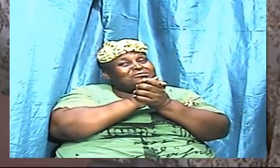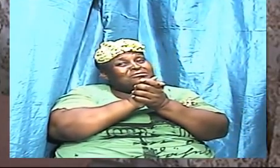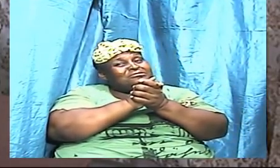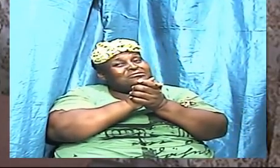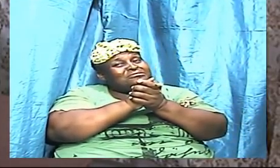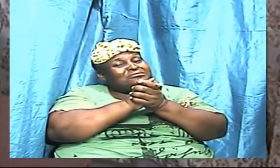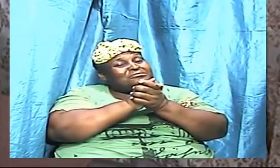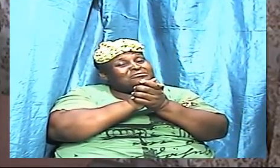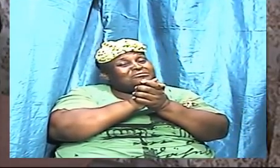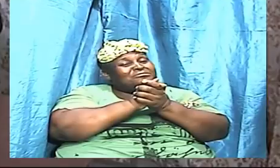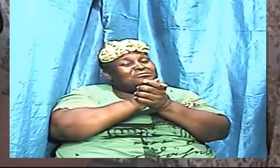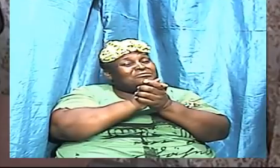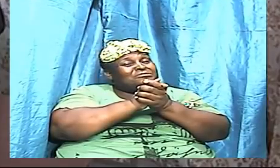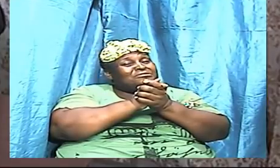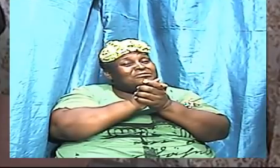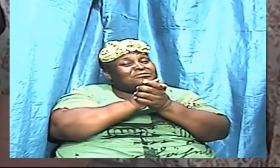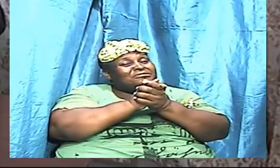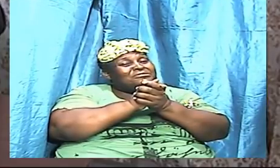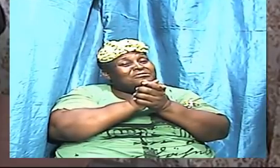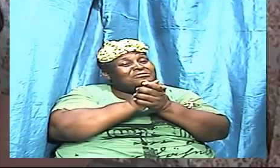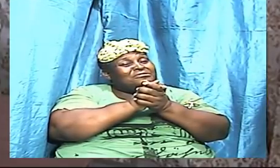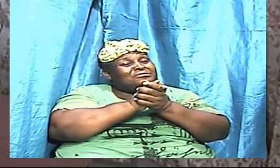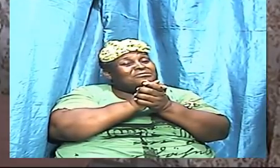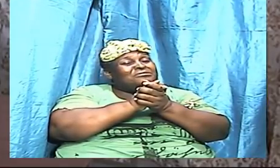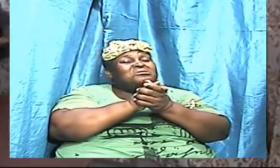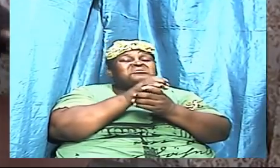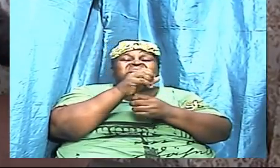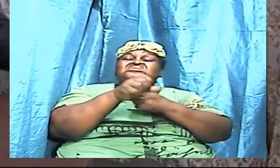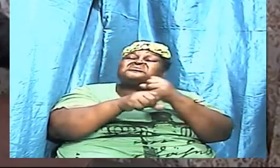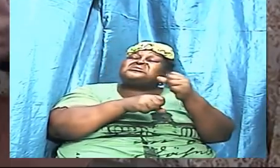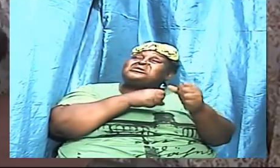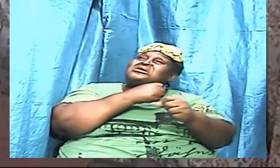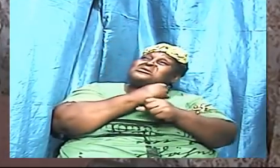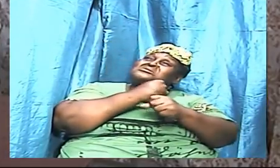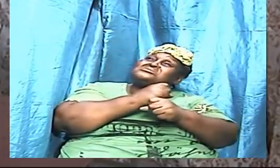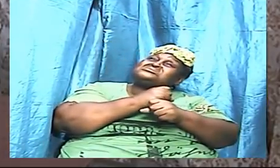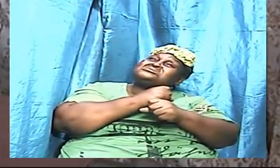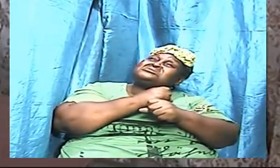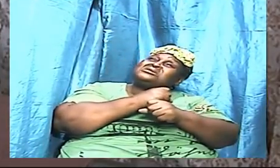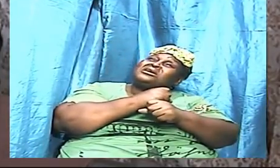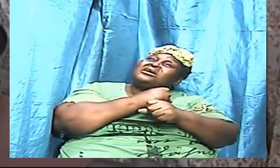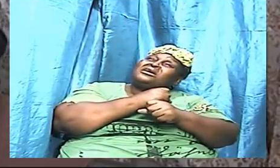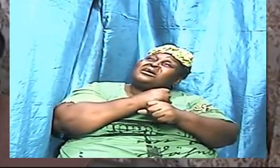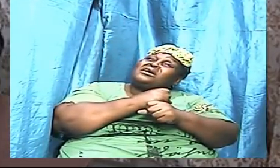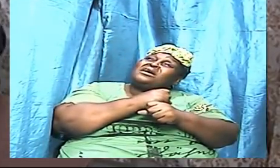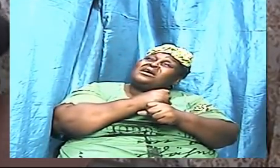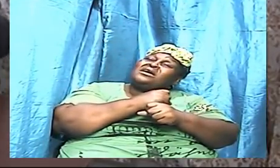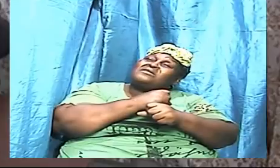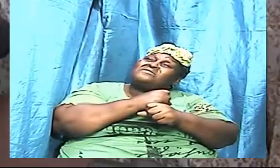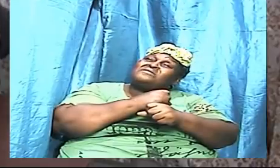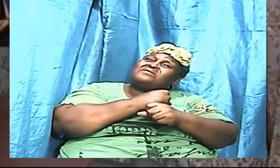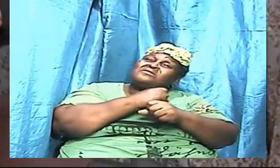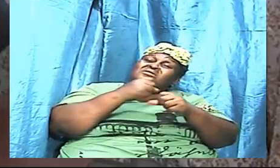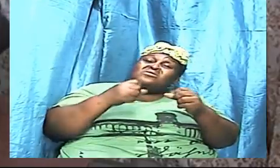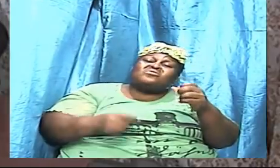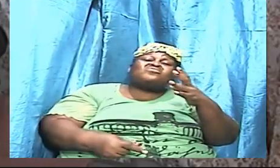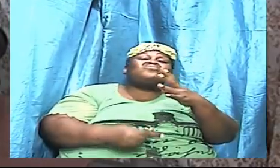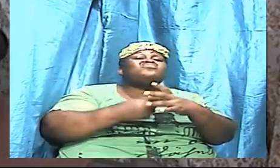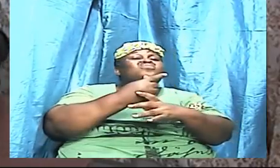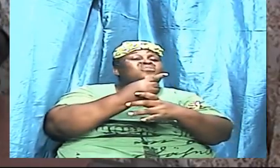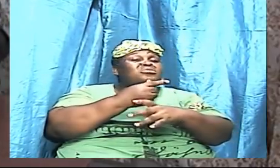after years of raising your children and doing everything and are